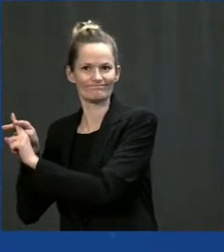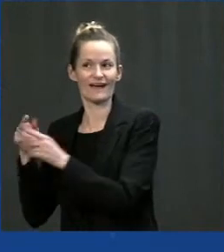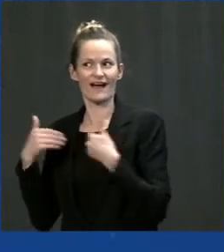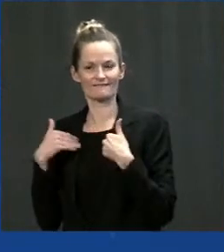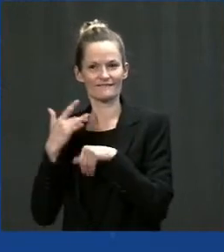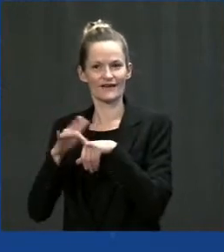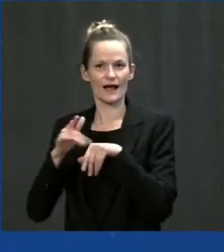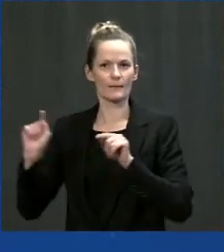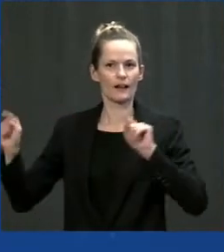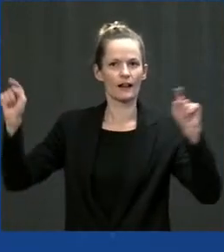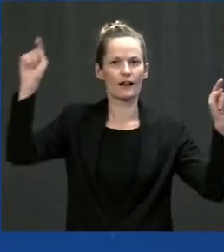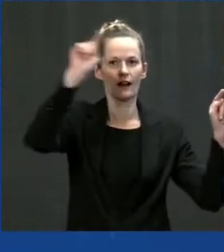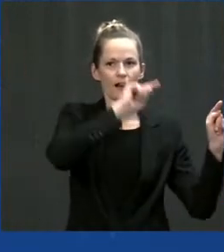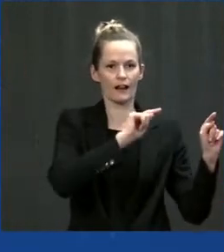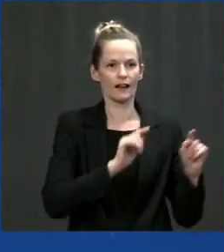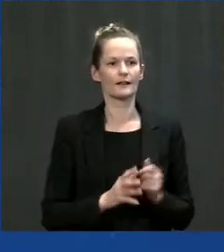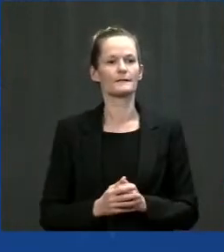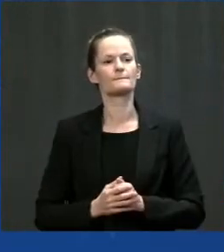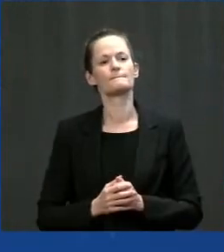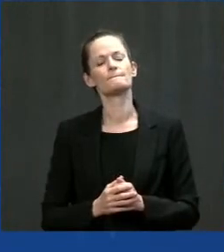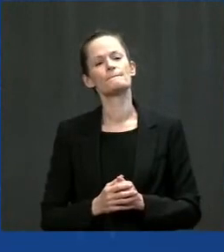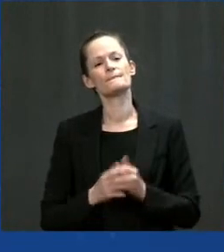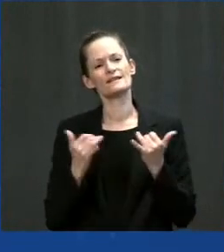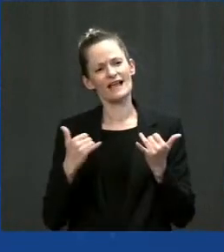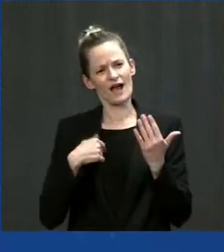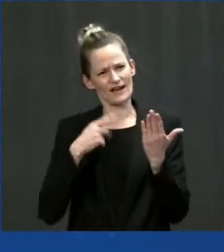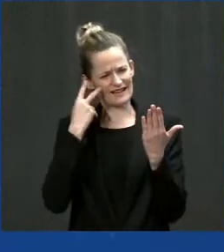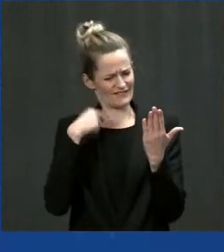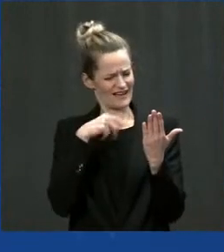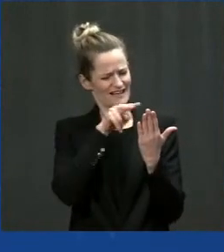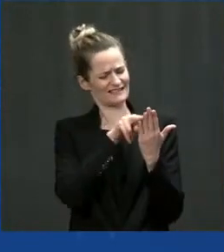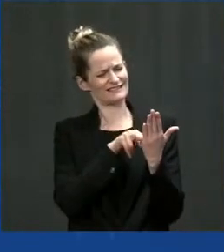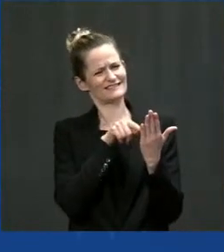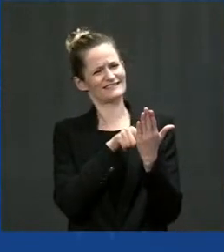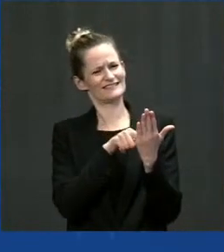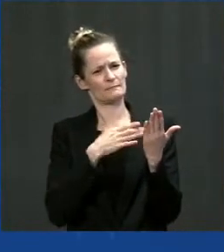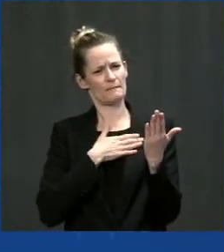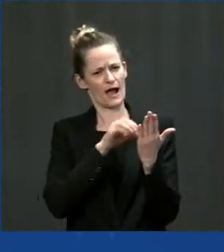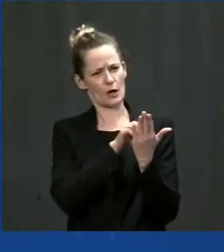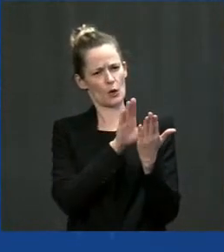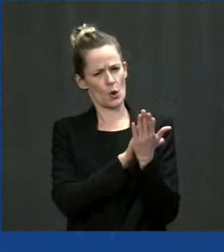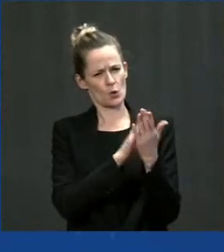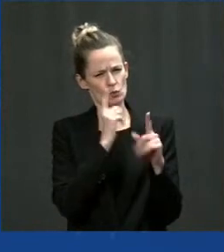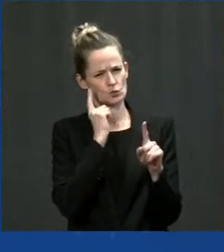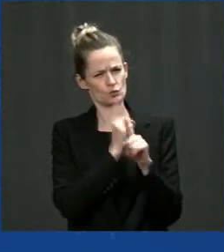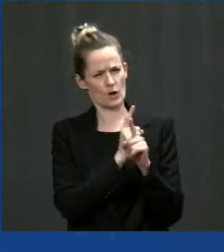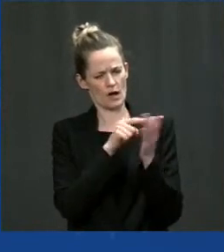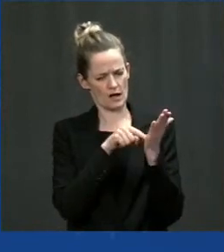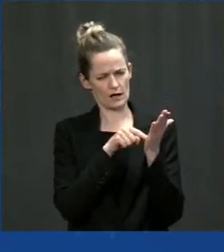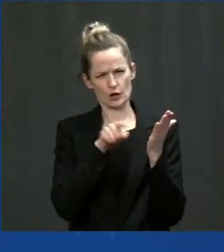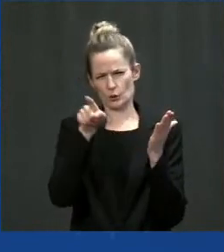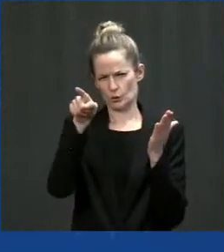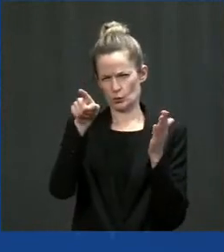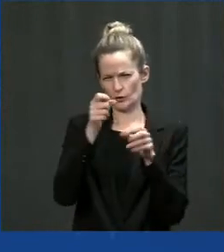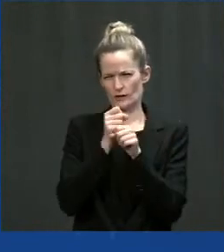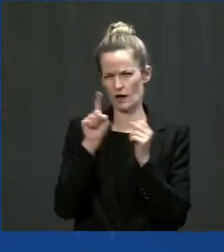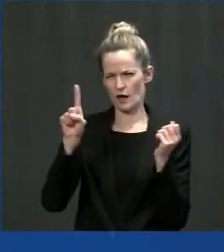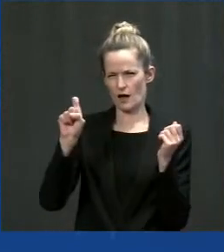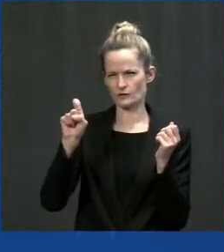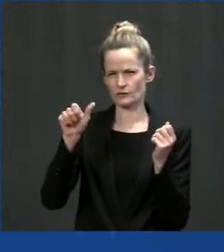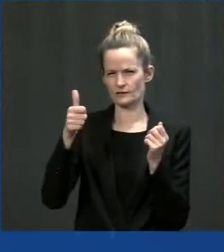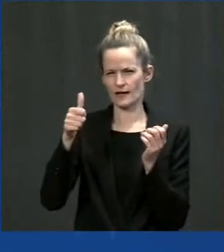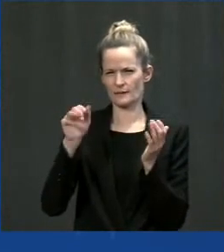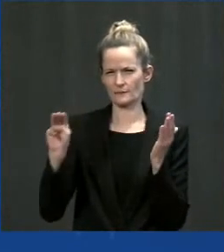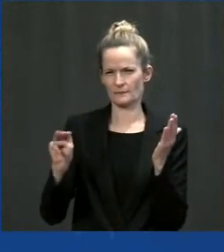means for Michigan, if I'm looking at my notes here, you're going to receive $110 million for the expansion of EV of EV